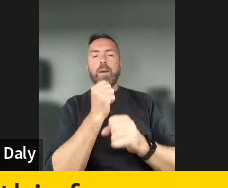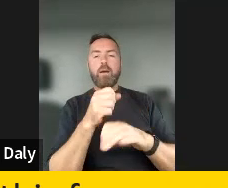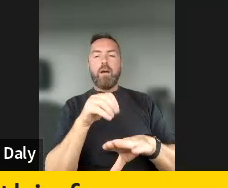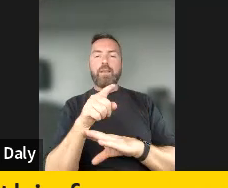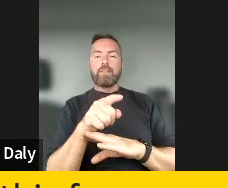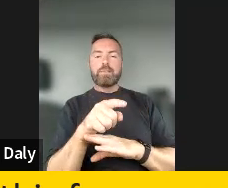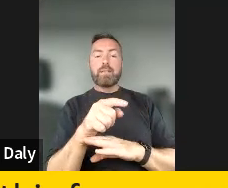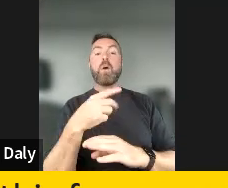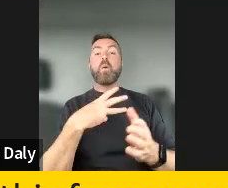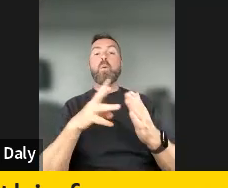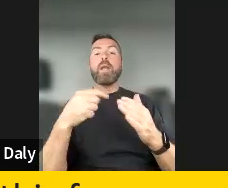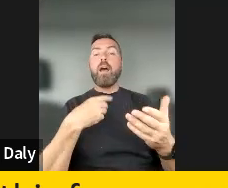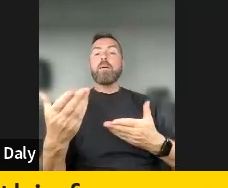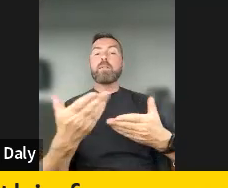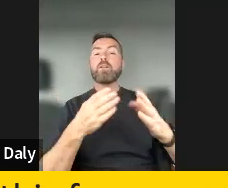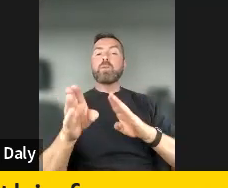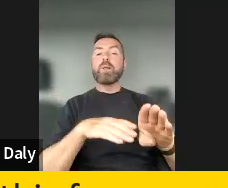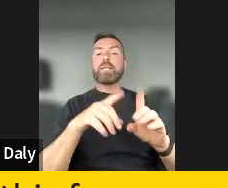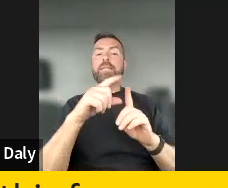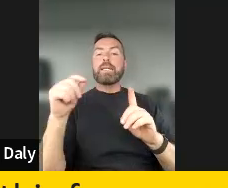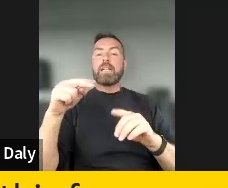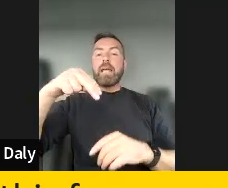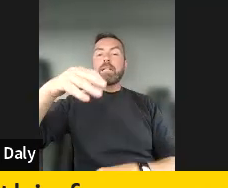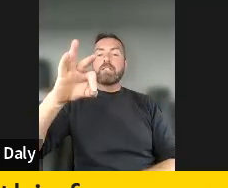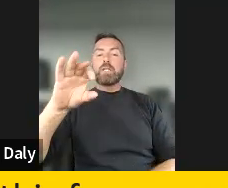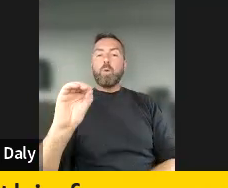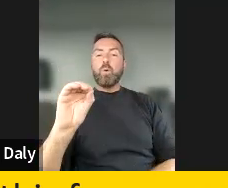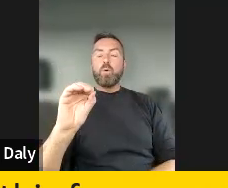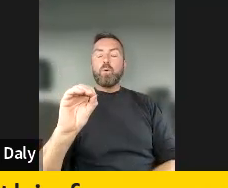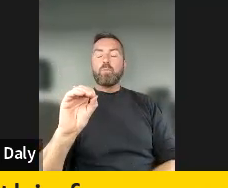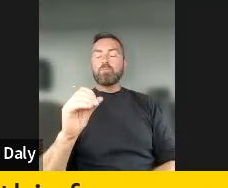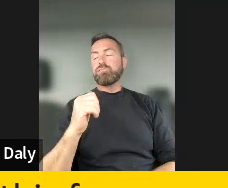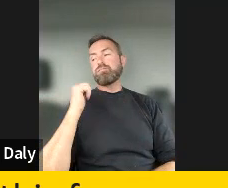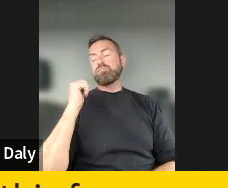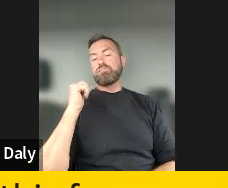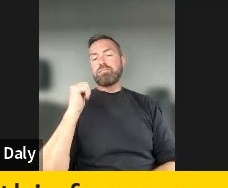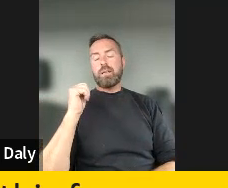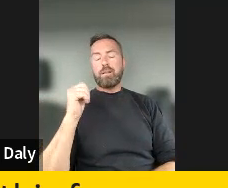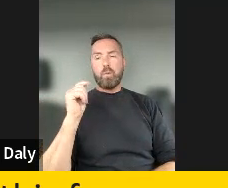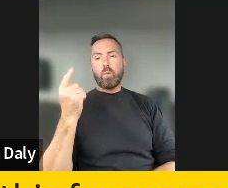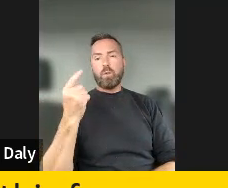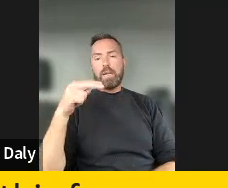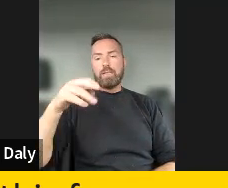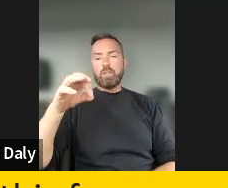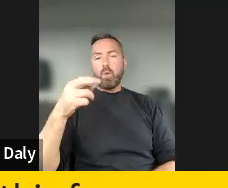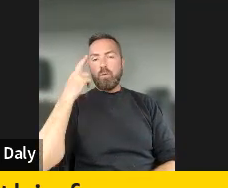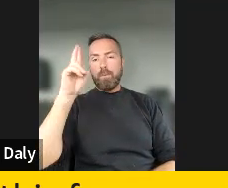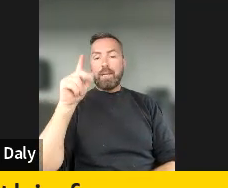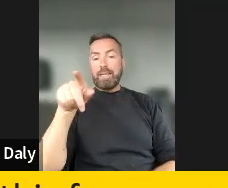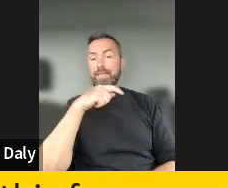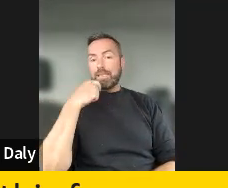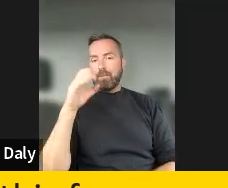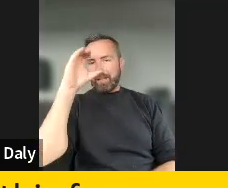I was discussing this with one of the digital NGOs, um, representatives, he told me, be careful of,